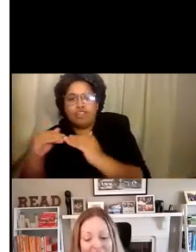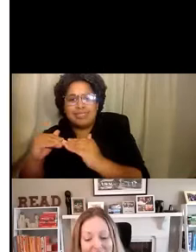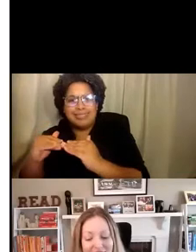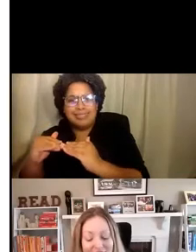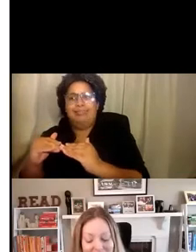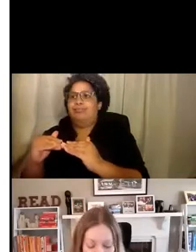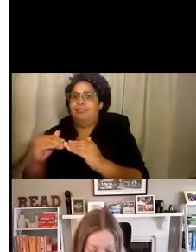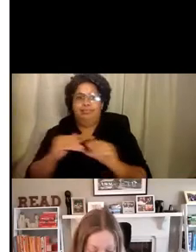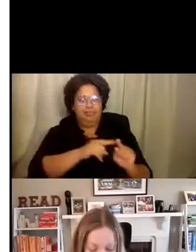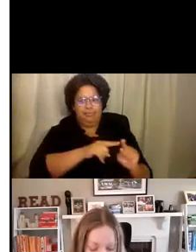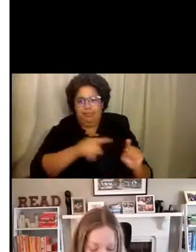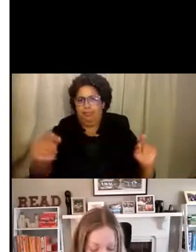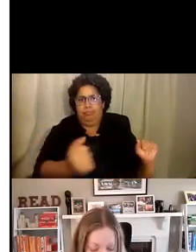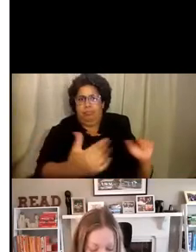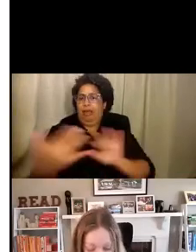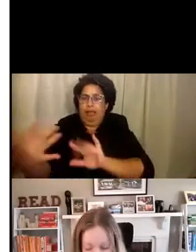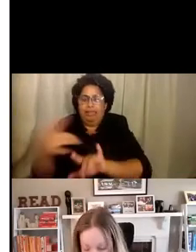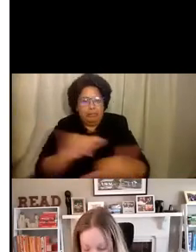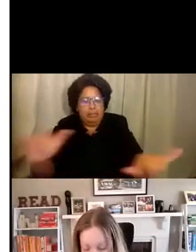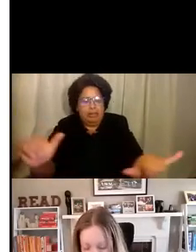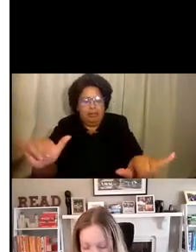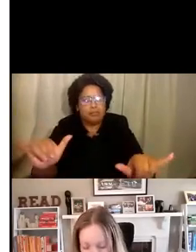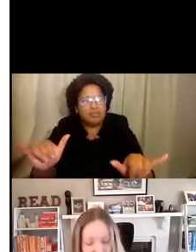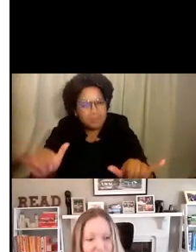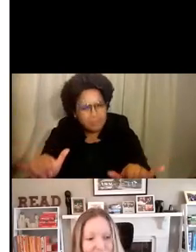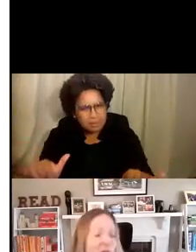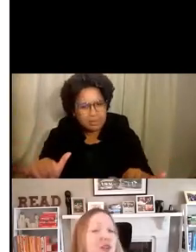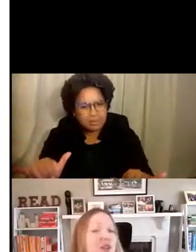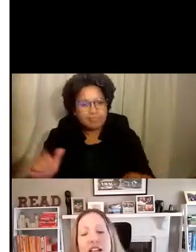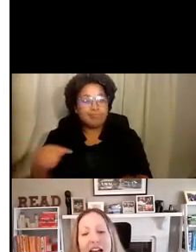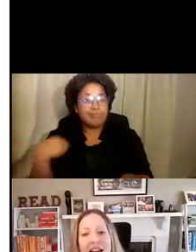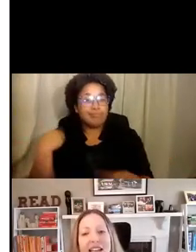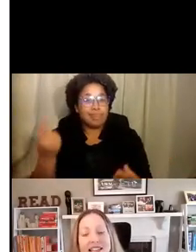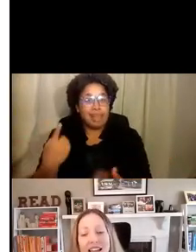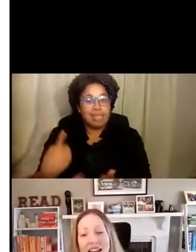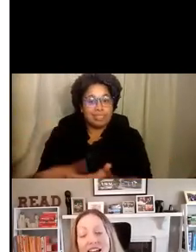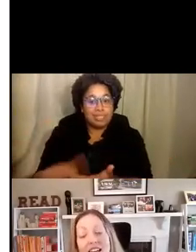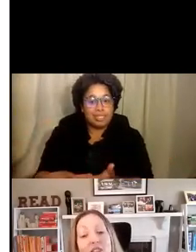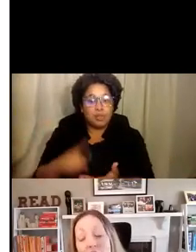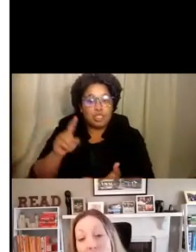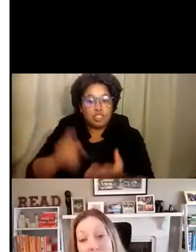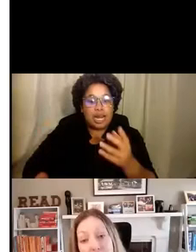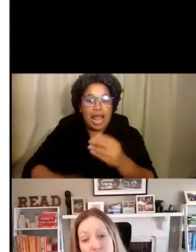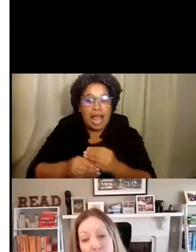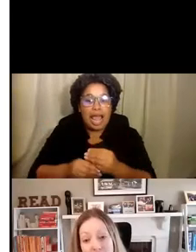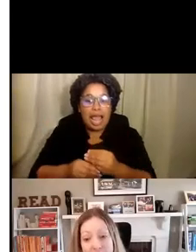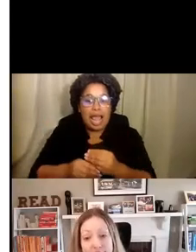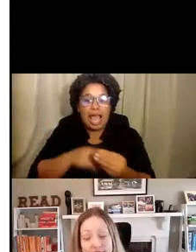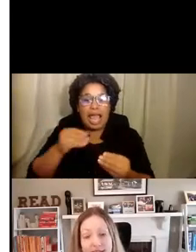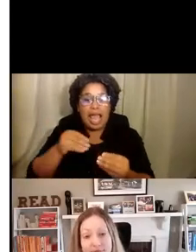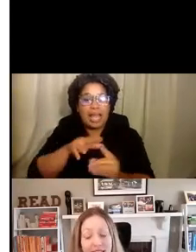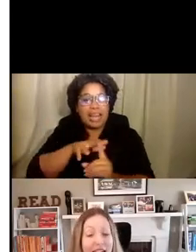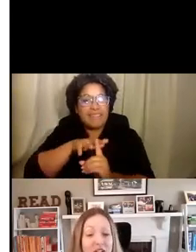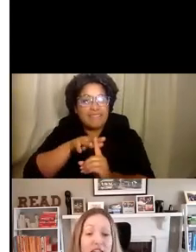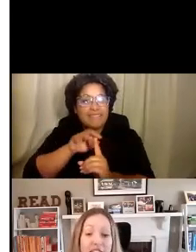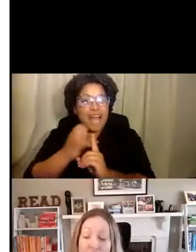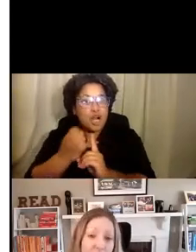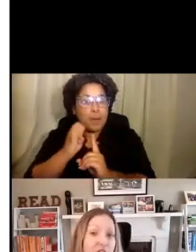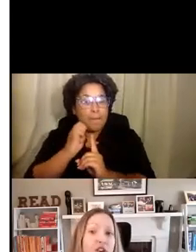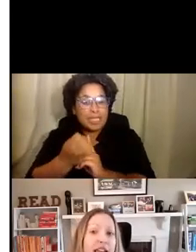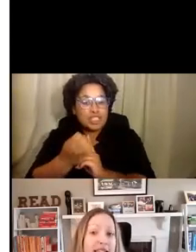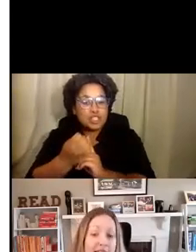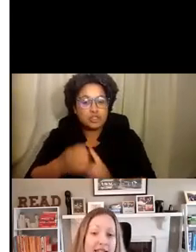And since that conversation, we've also heard that we should add an environmental crisis, an